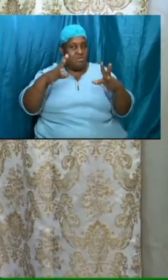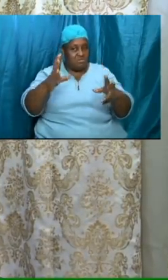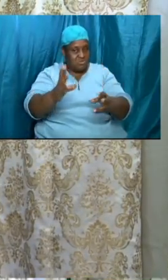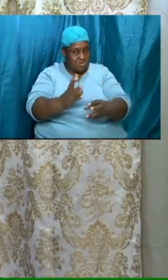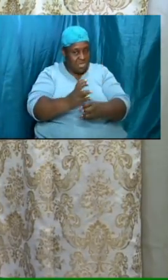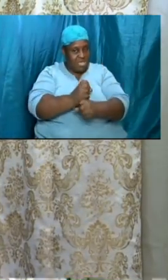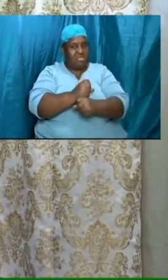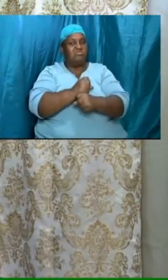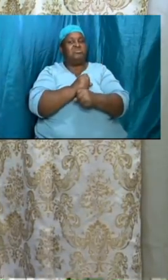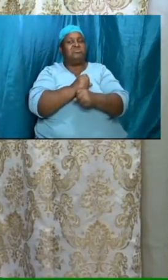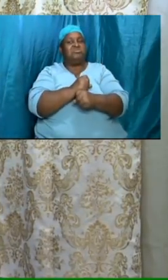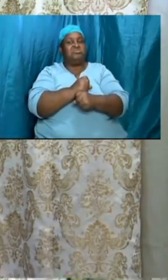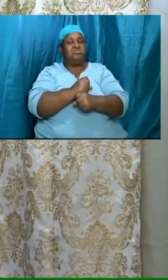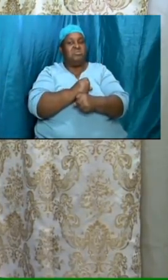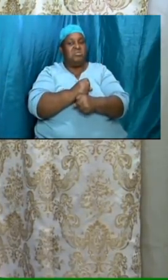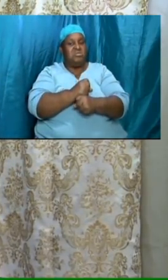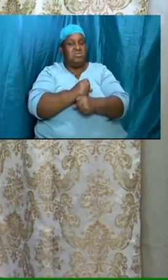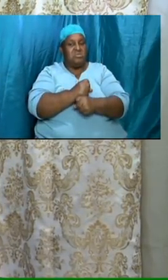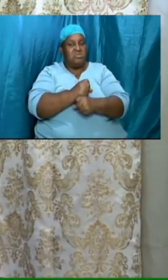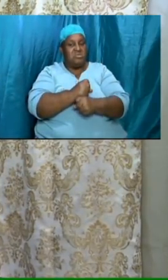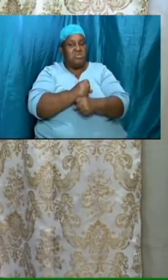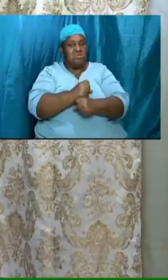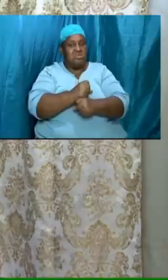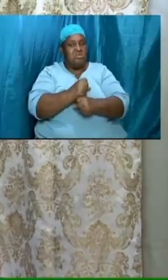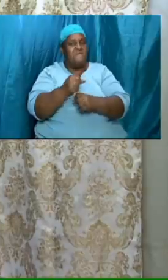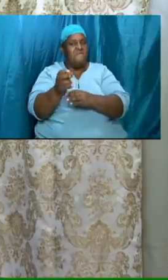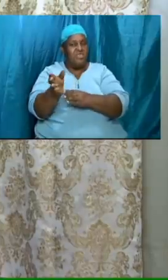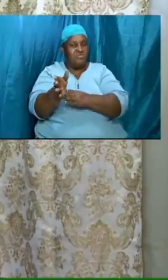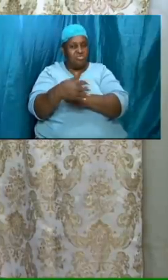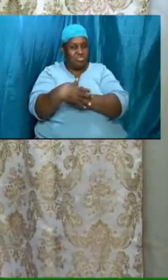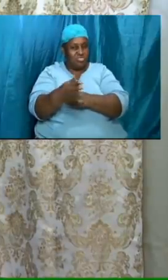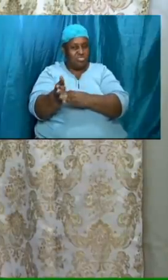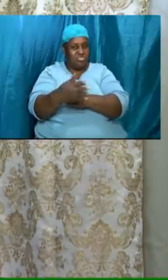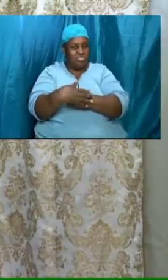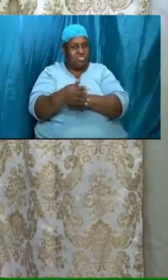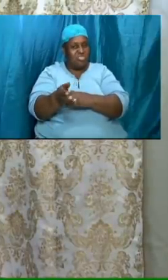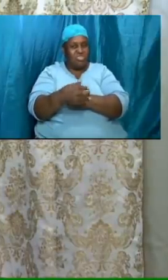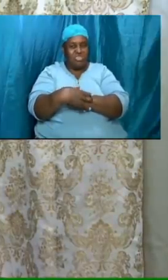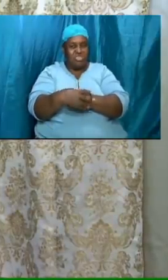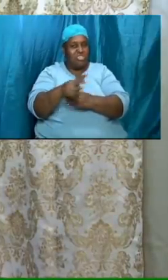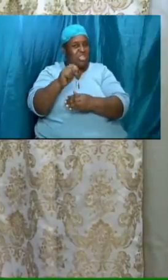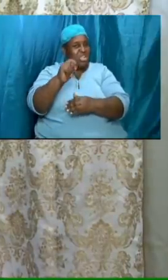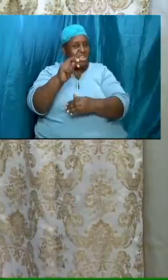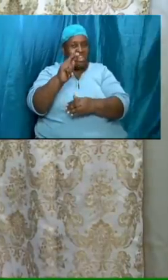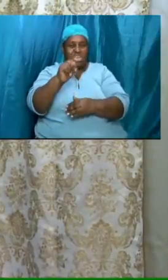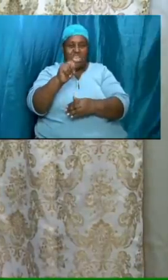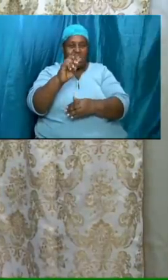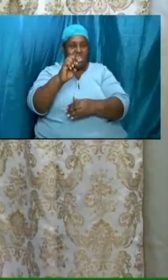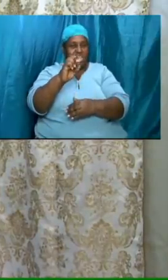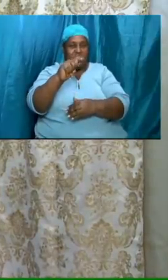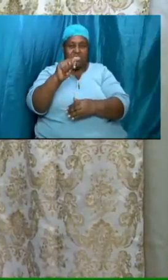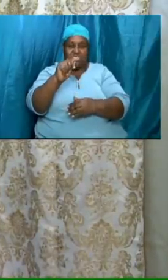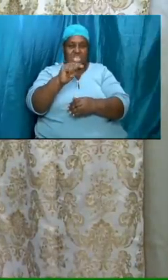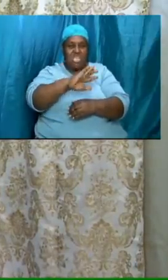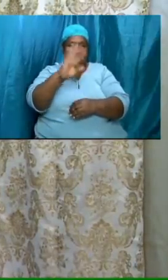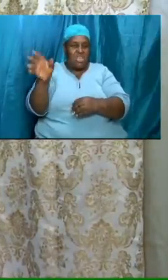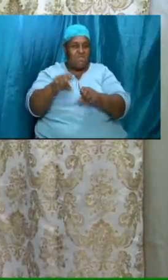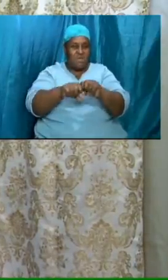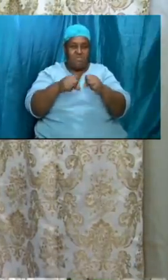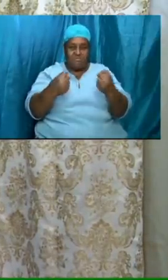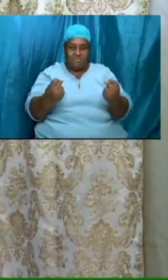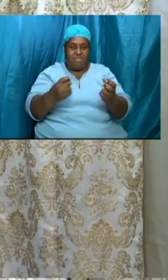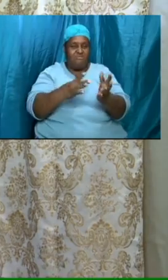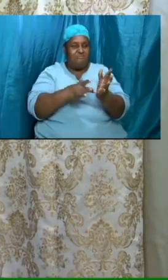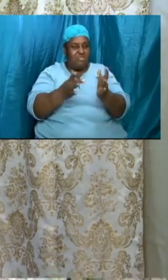and as big as the catch was the net did not break and jesus called them together and said come and dine